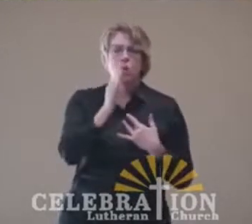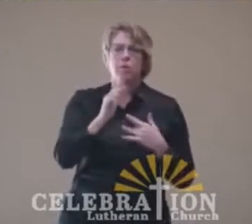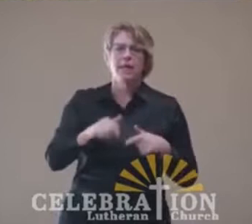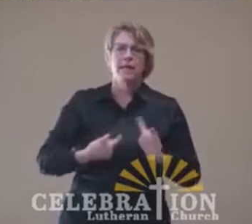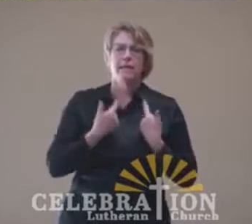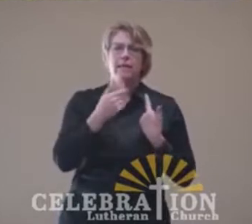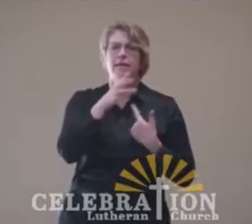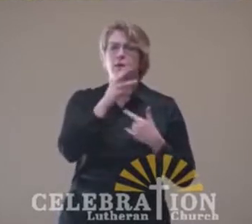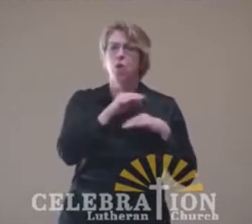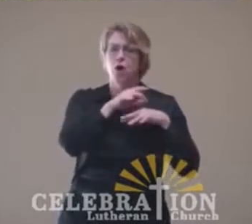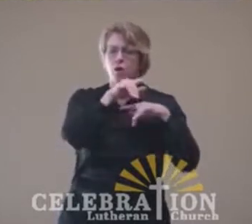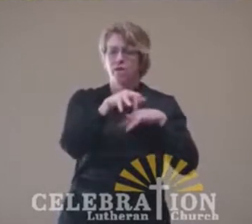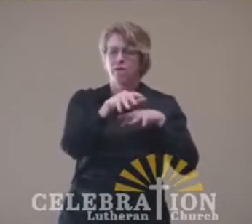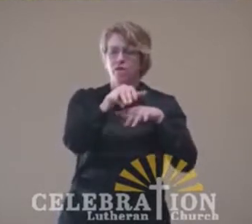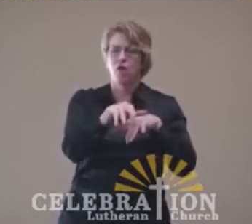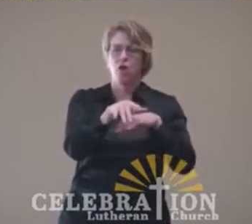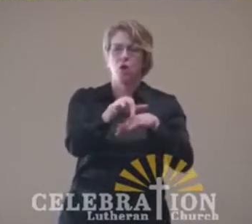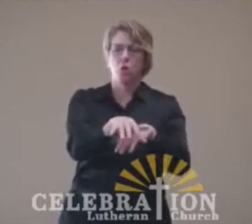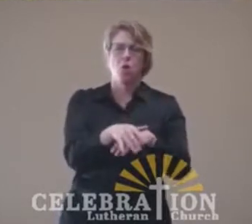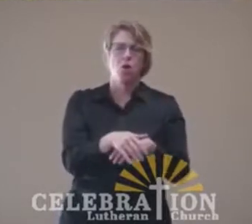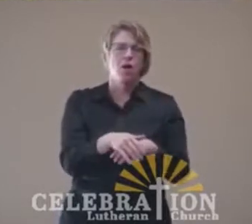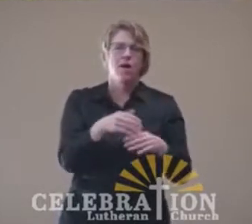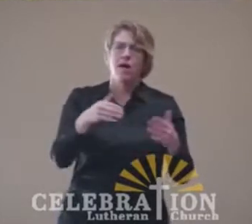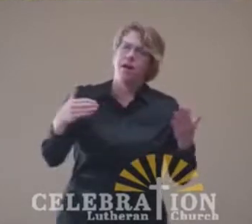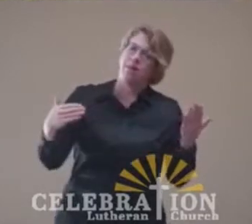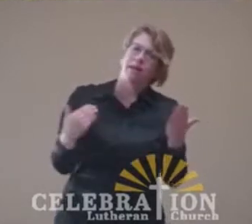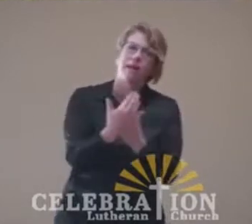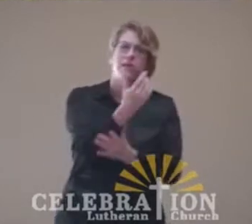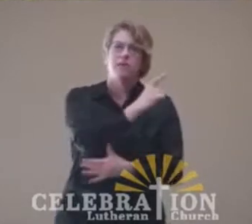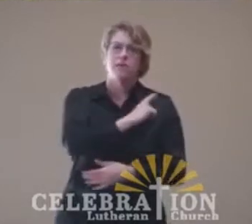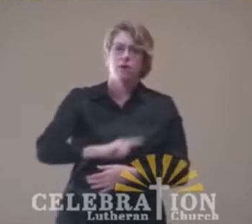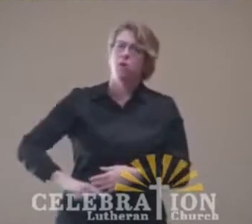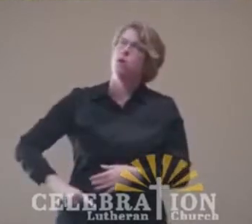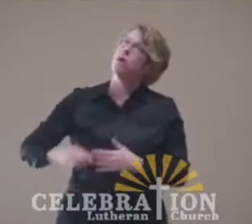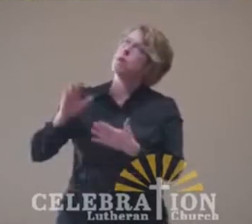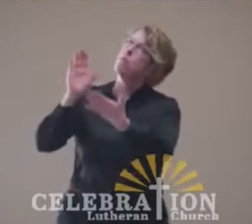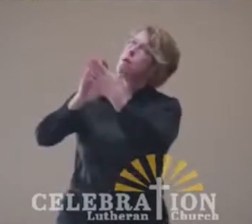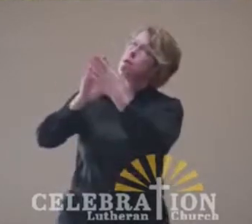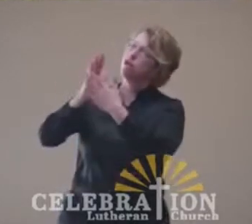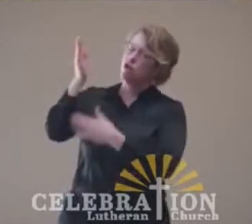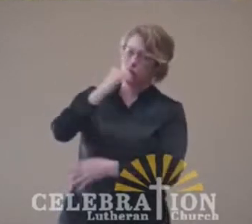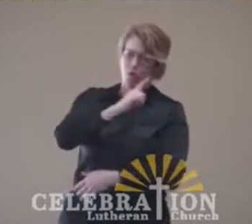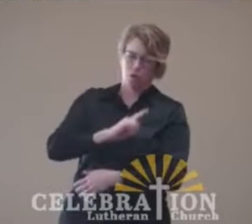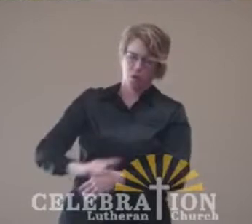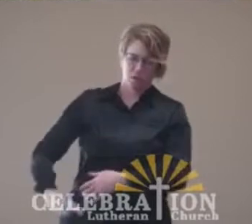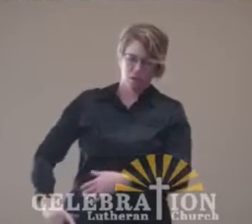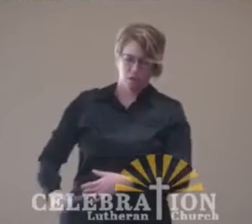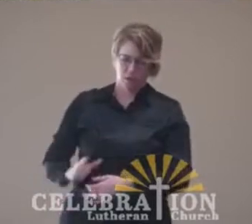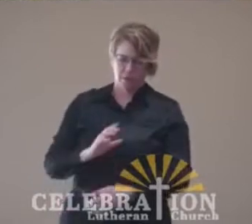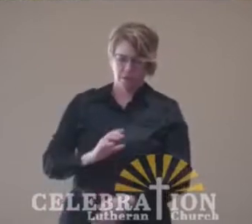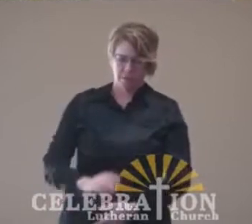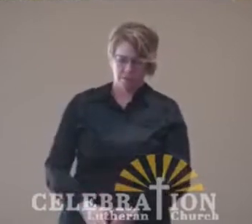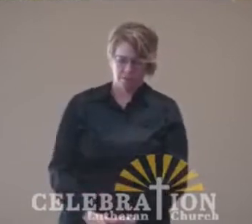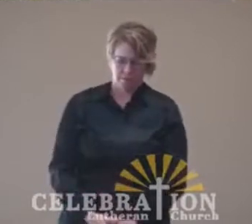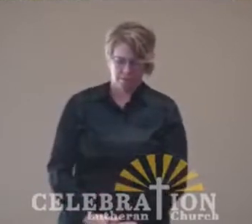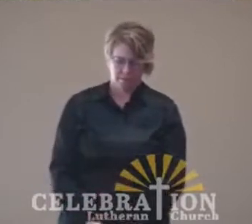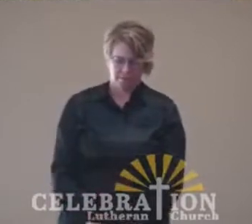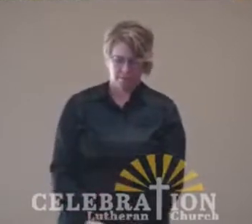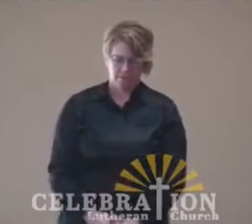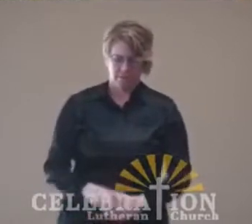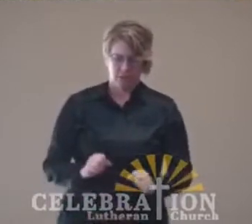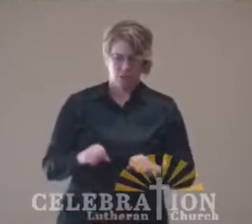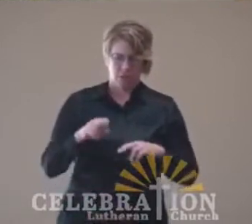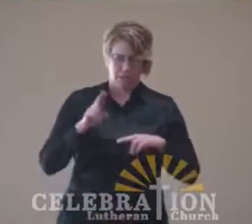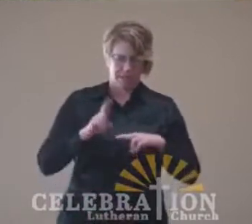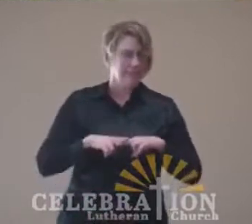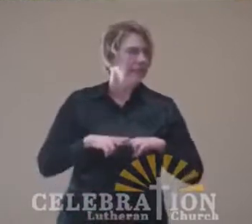living water. The gospel of our Lord. You may be seated.